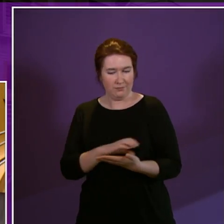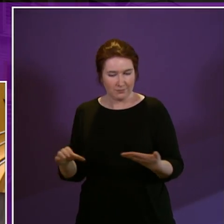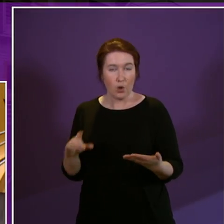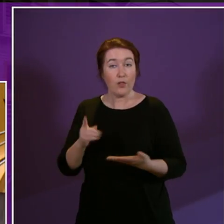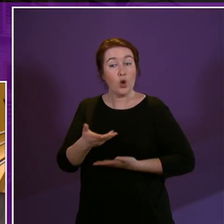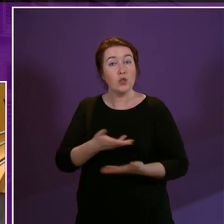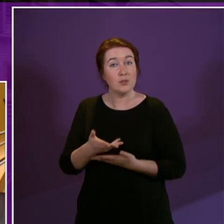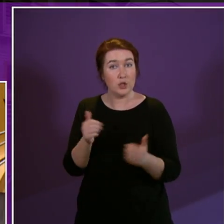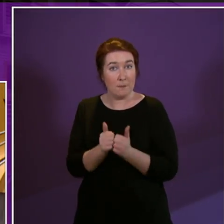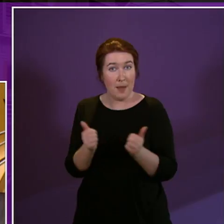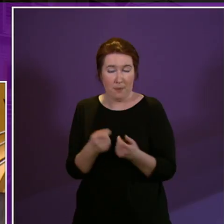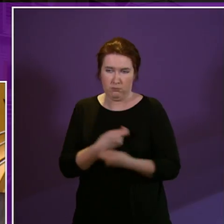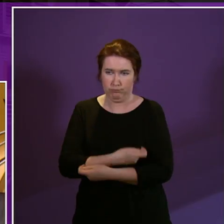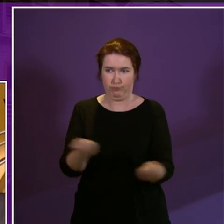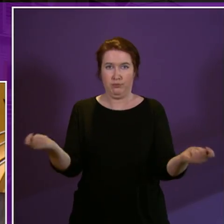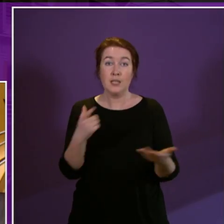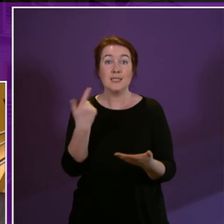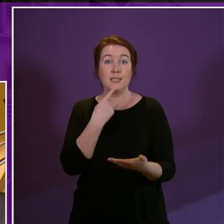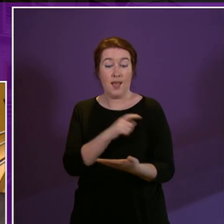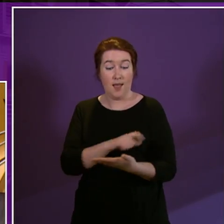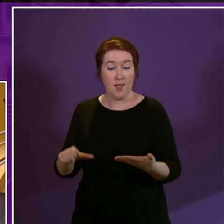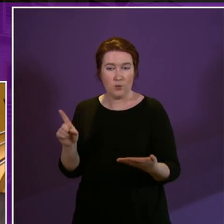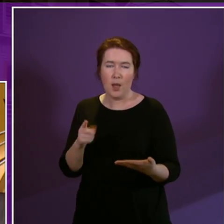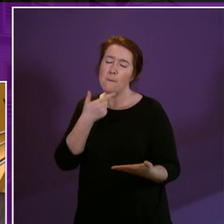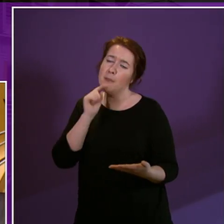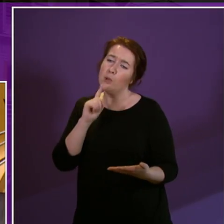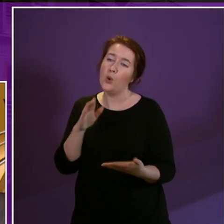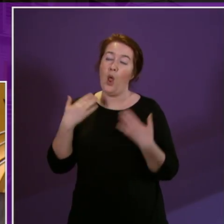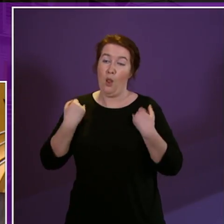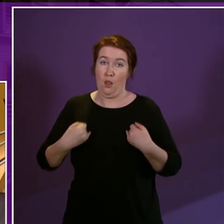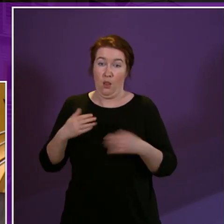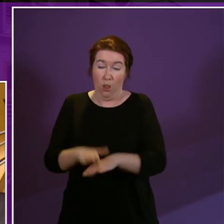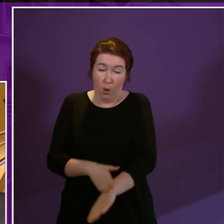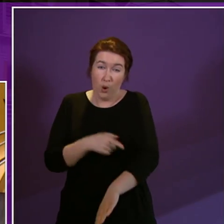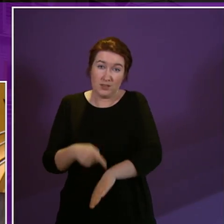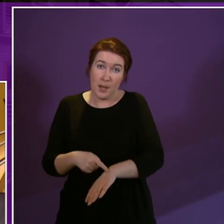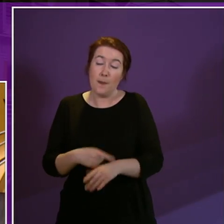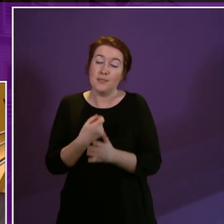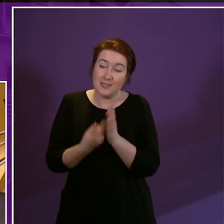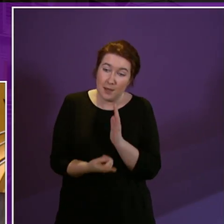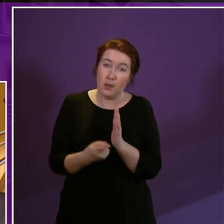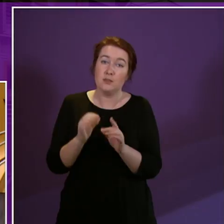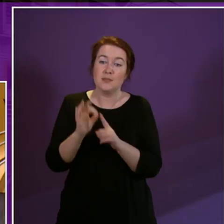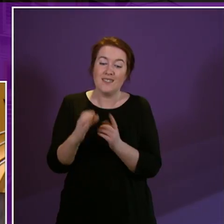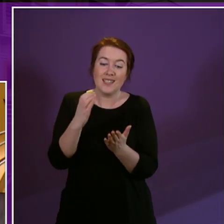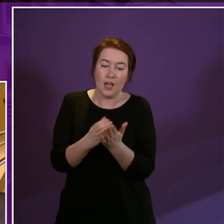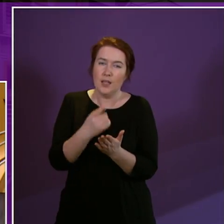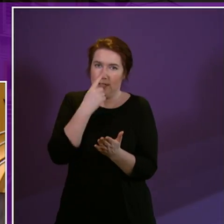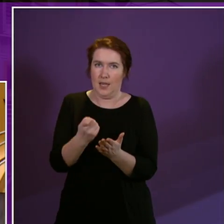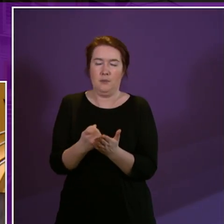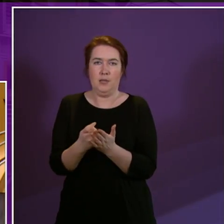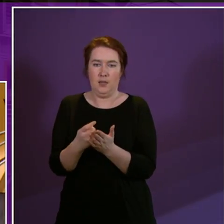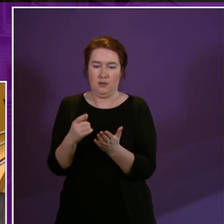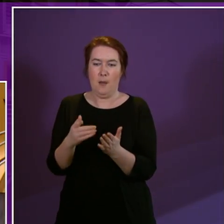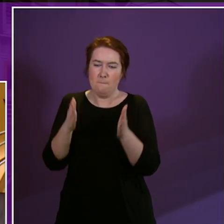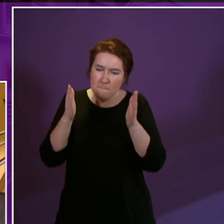the consultation paper that went out that said people who are long term disabled who are in a certain category can be mandatorly